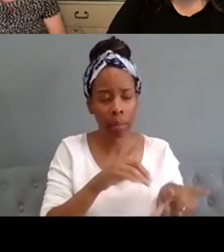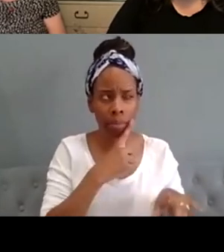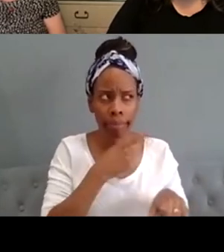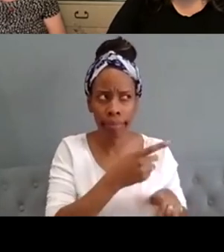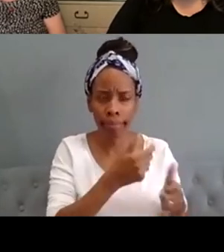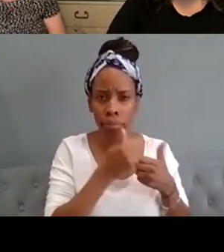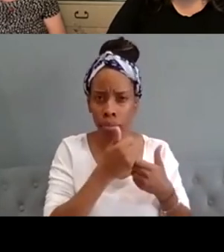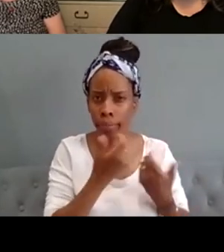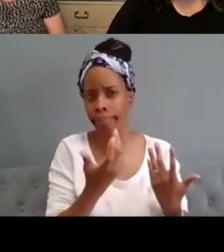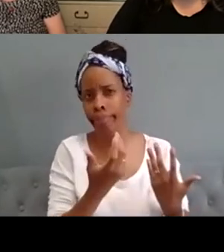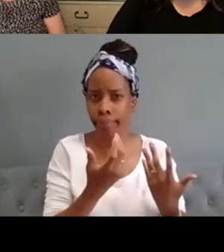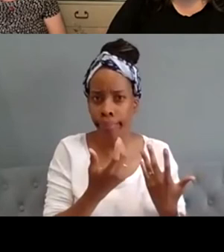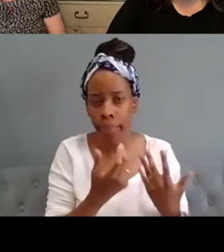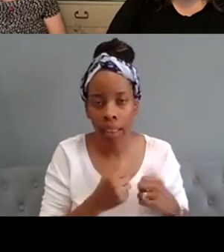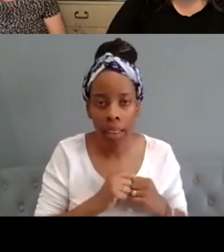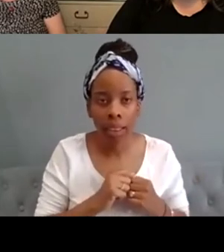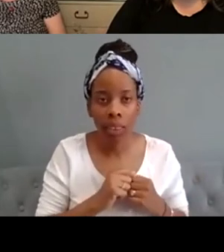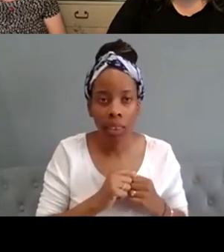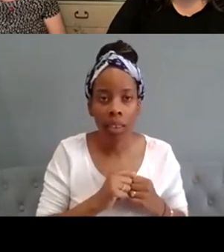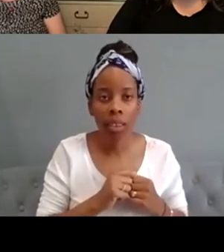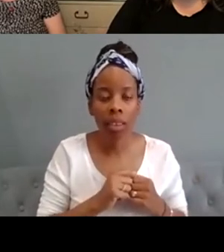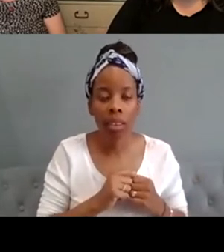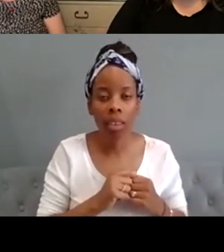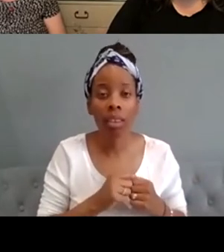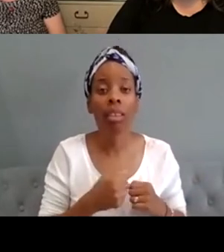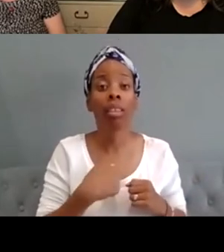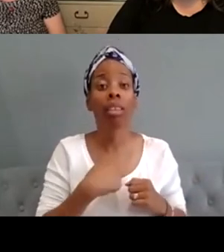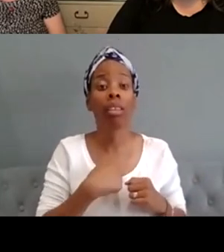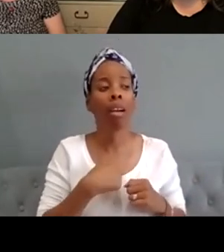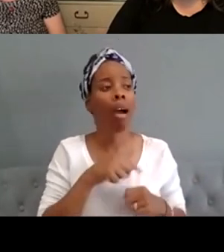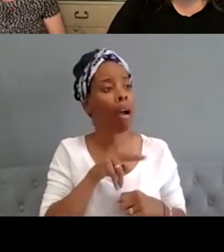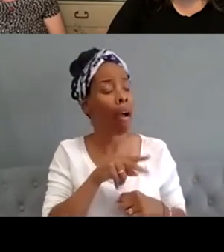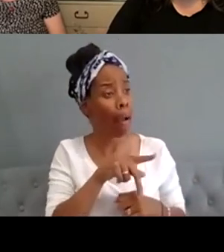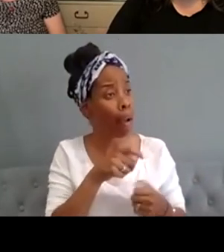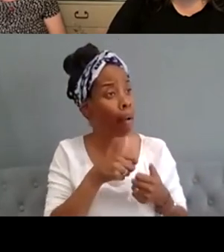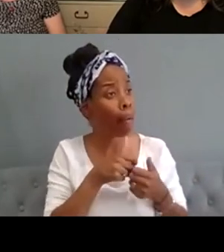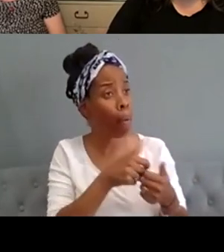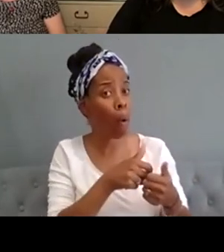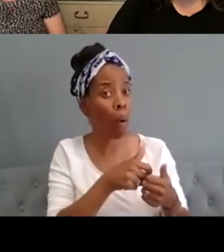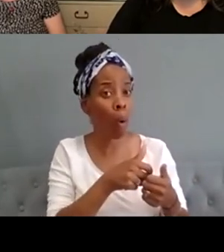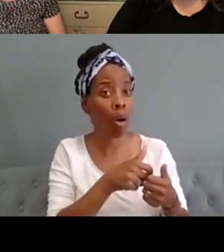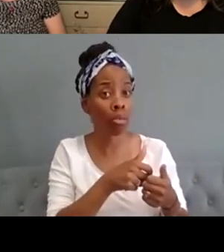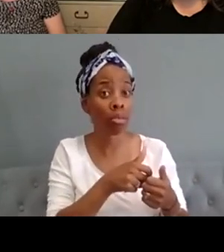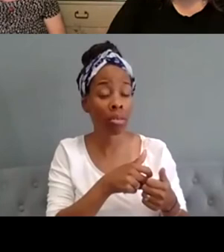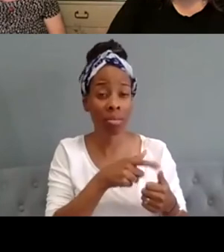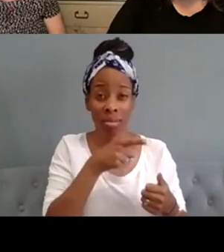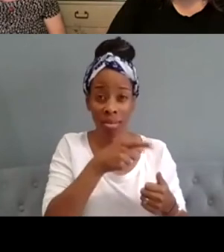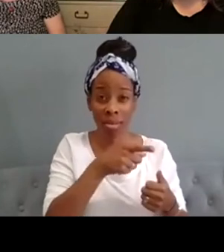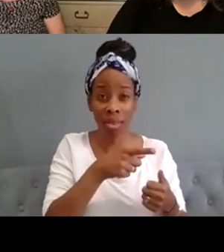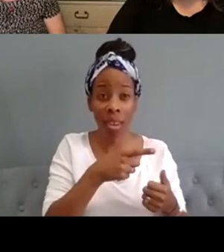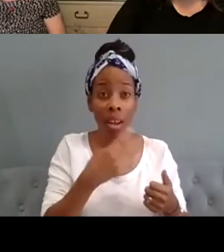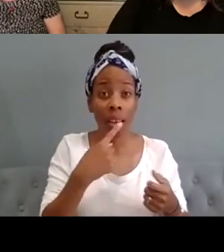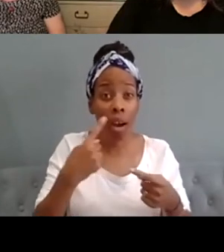before but the the kind of different values that we attach to that kind of support fabrication which goes all the way back to the